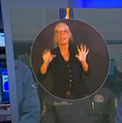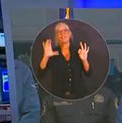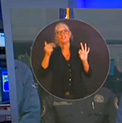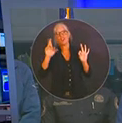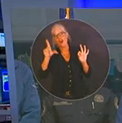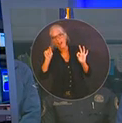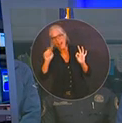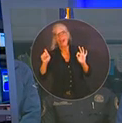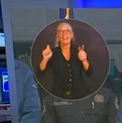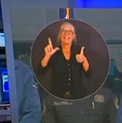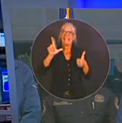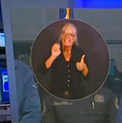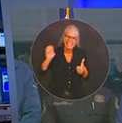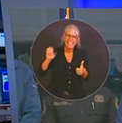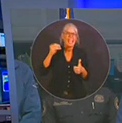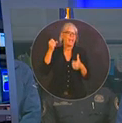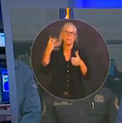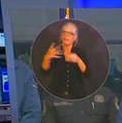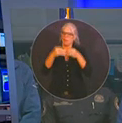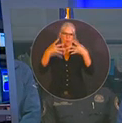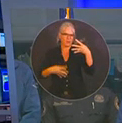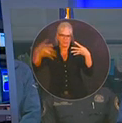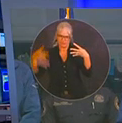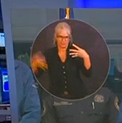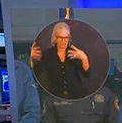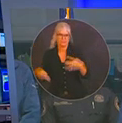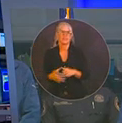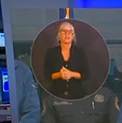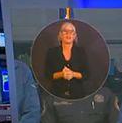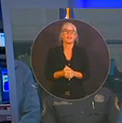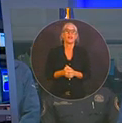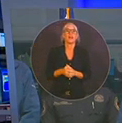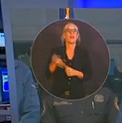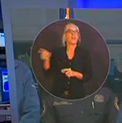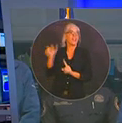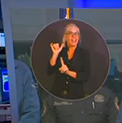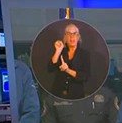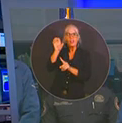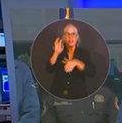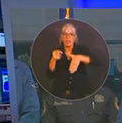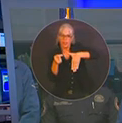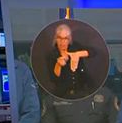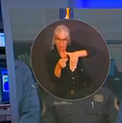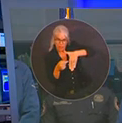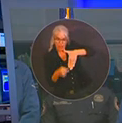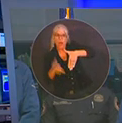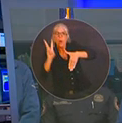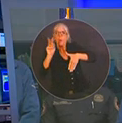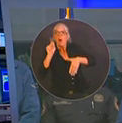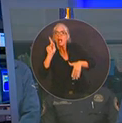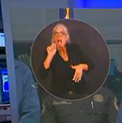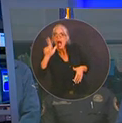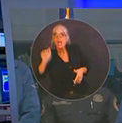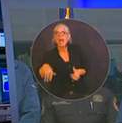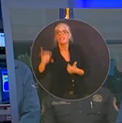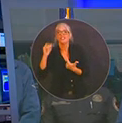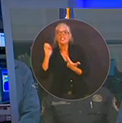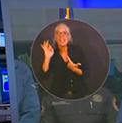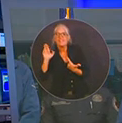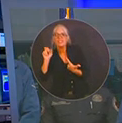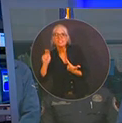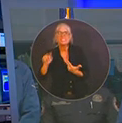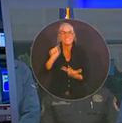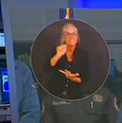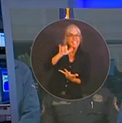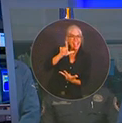And then tropical storm warning in Coastal Franklin, Coastal Wakulla, Coastal Jefferson, Taylor, Sewanee, Lafayette, Dixie,